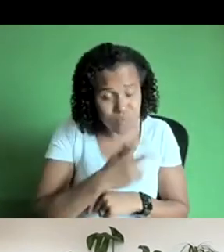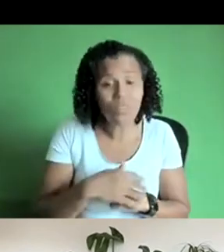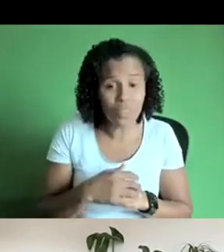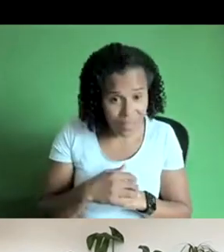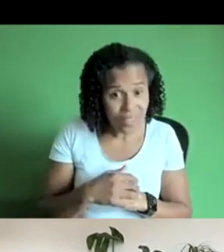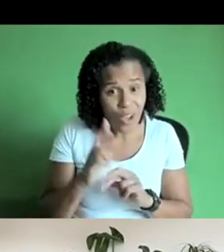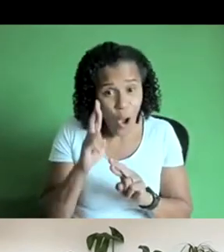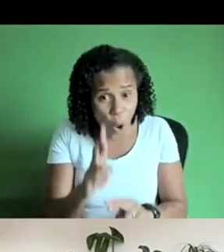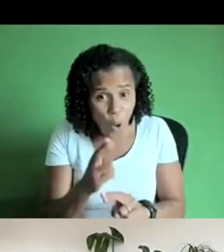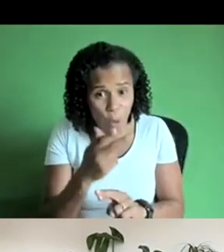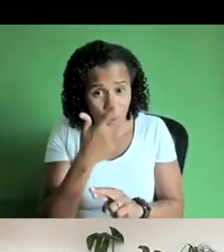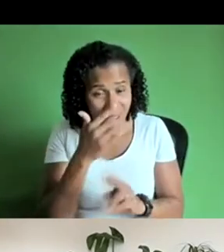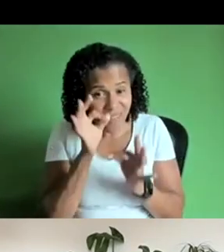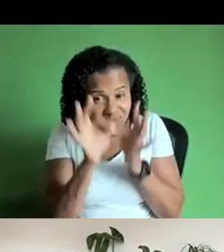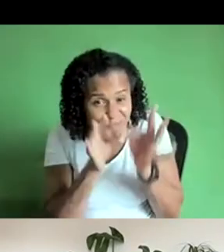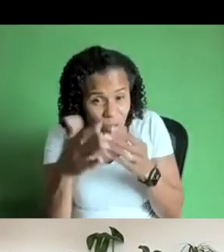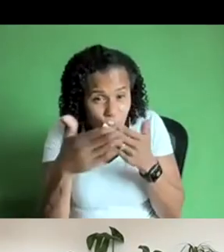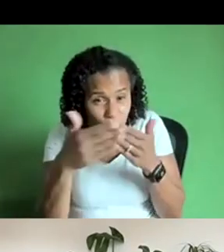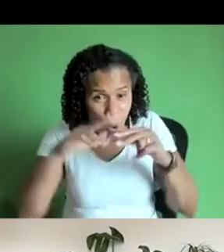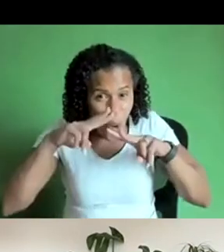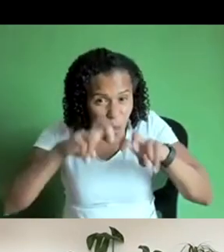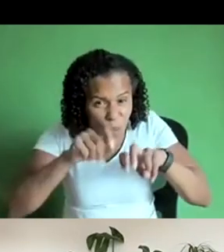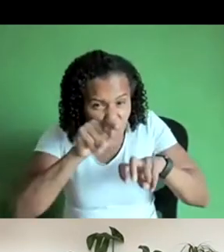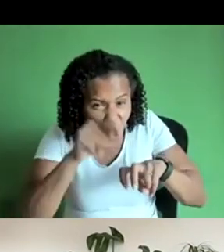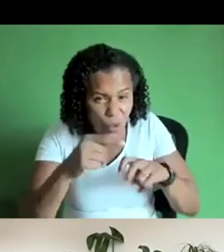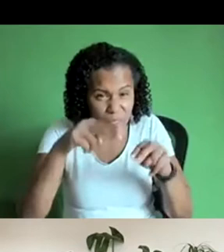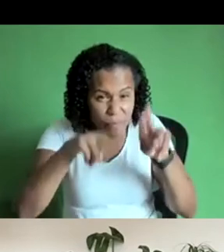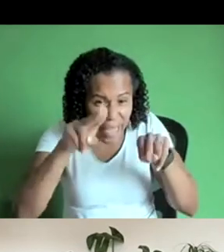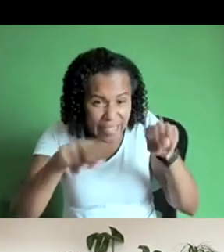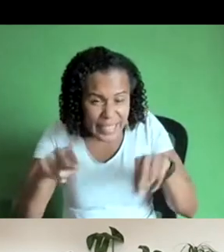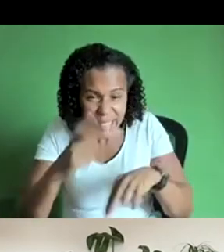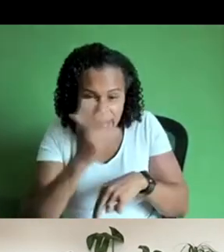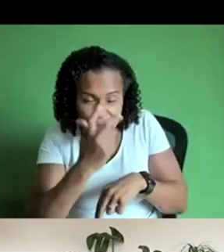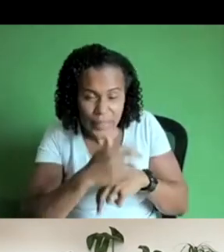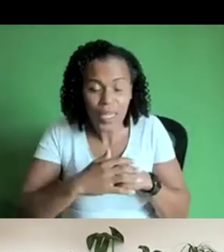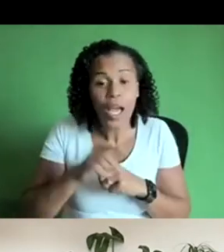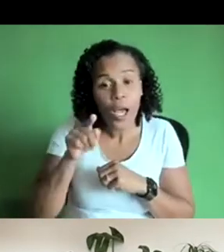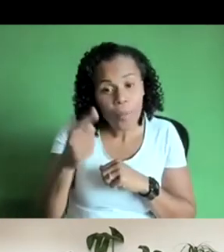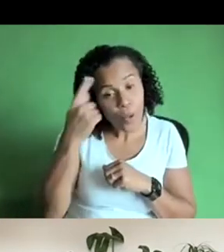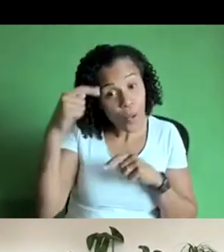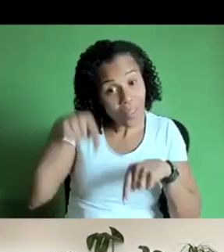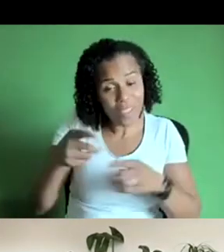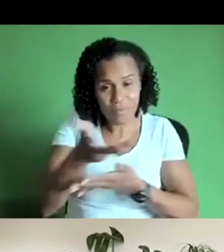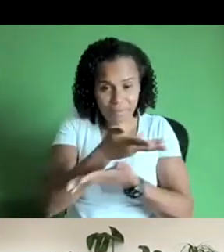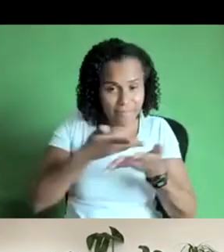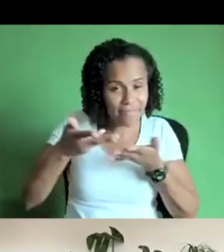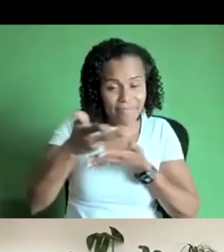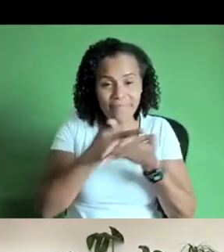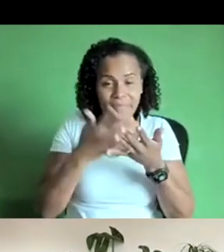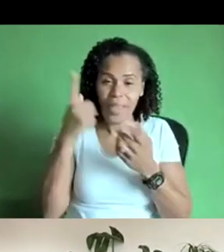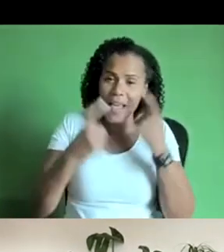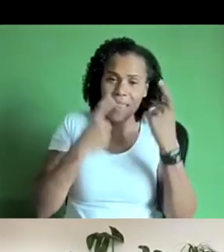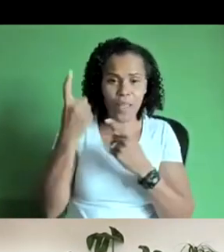little bit specifically about that in a second but i thought it would be interesting in this uh conversation where we're trying to think about collective